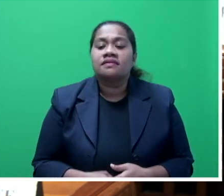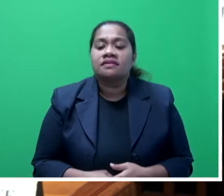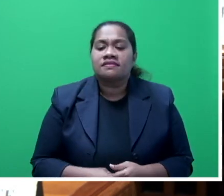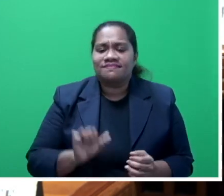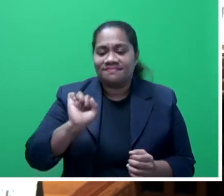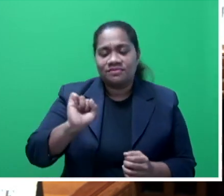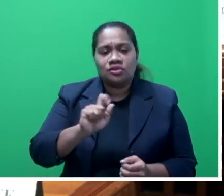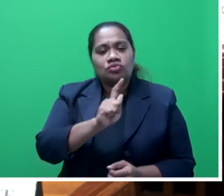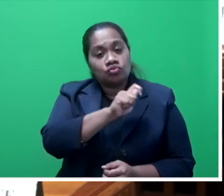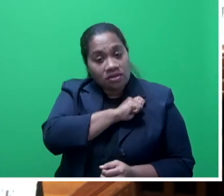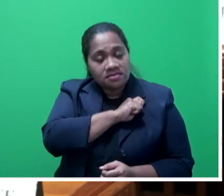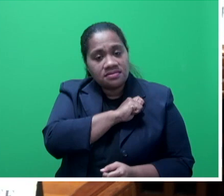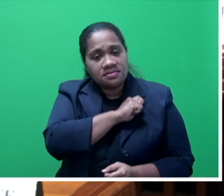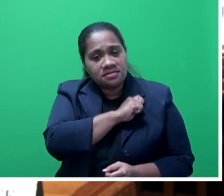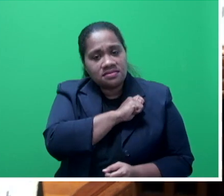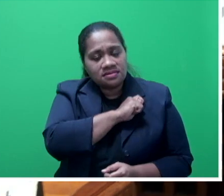in the